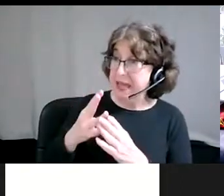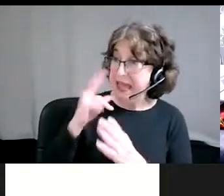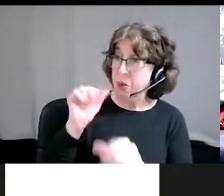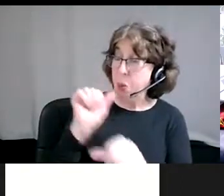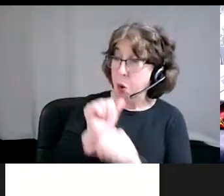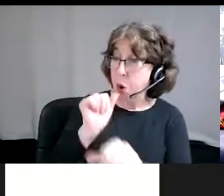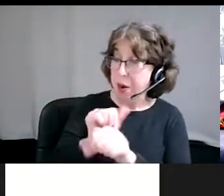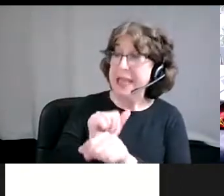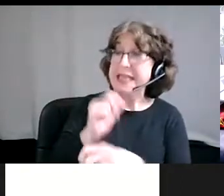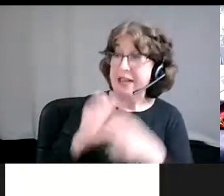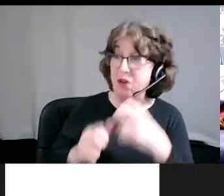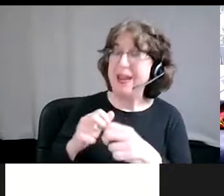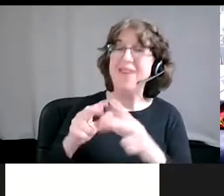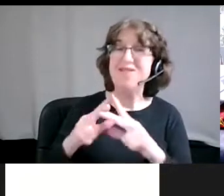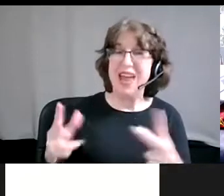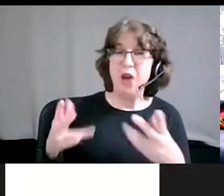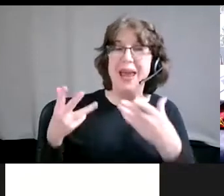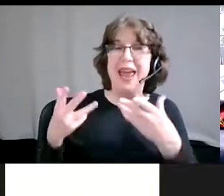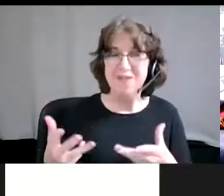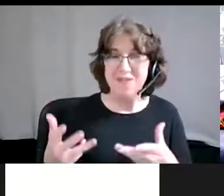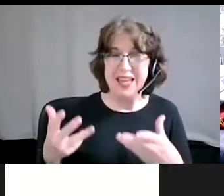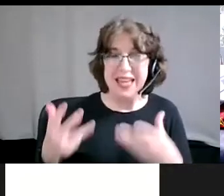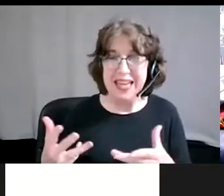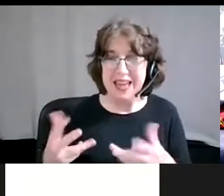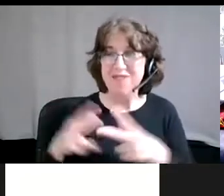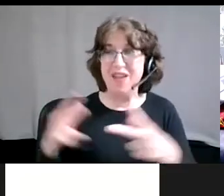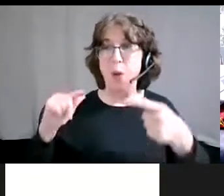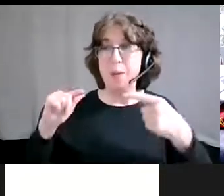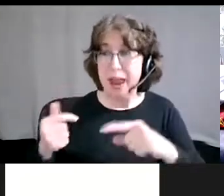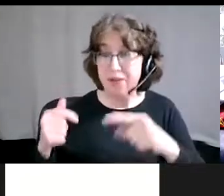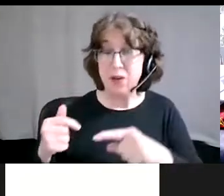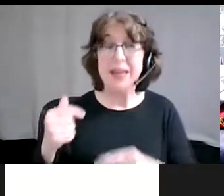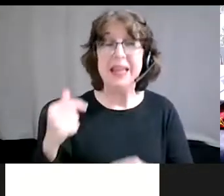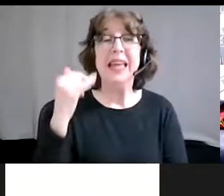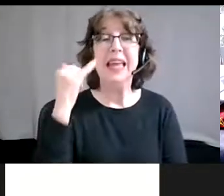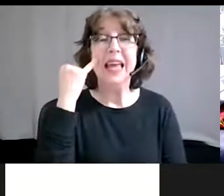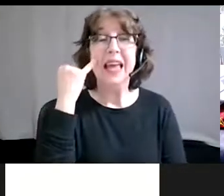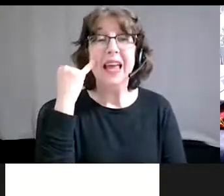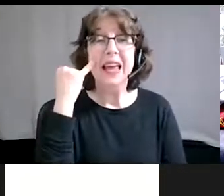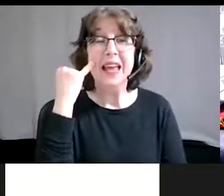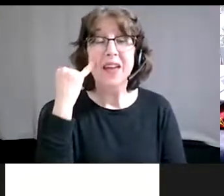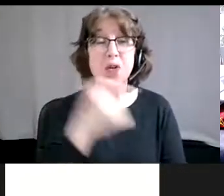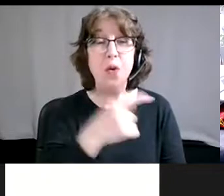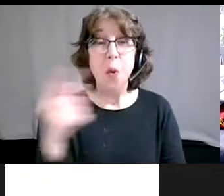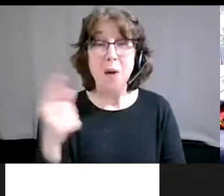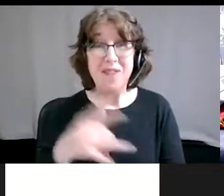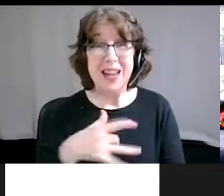painful. And if you are feeling that, good. Why? Because it means